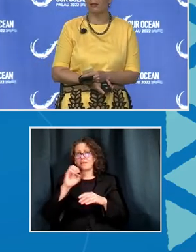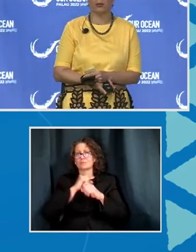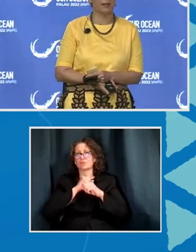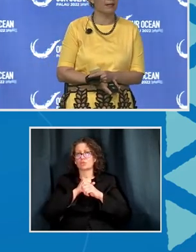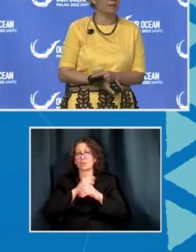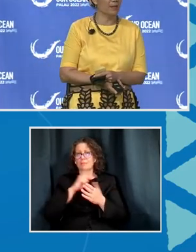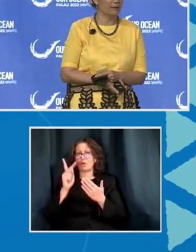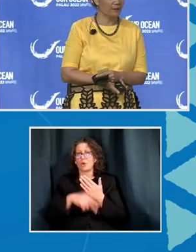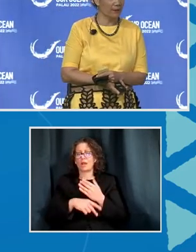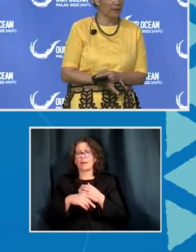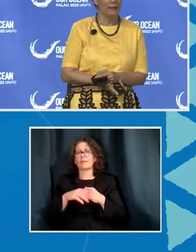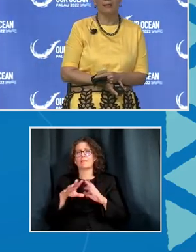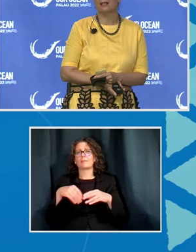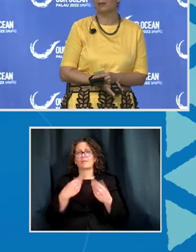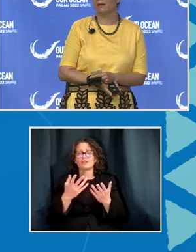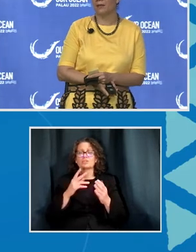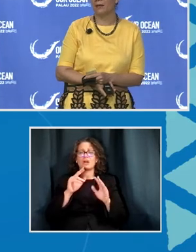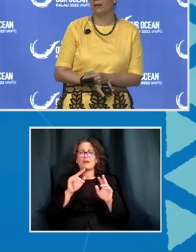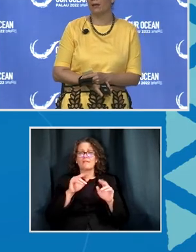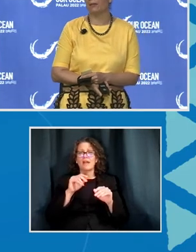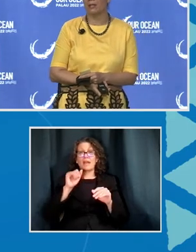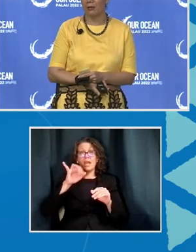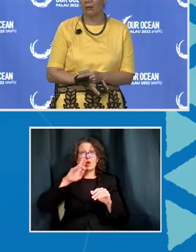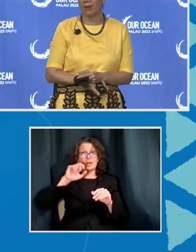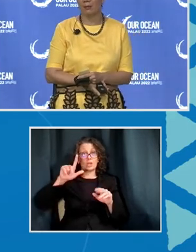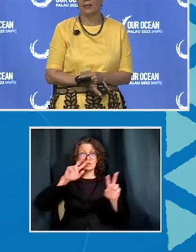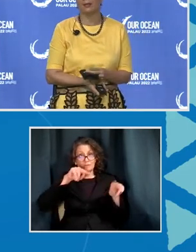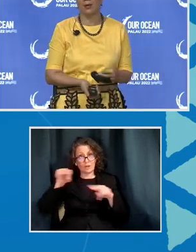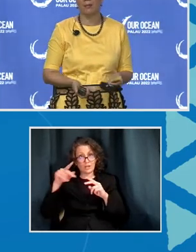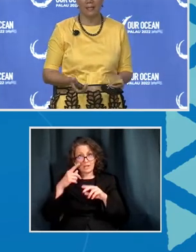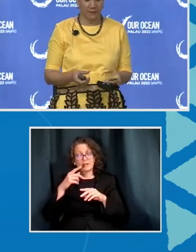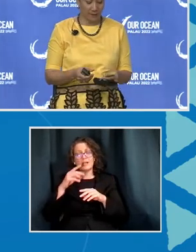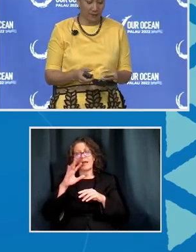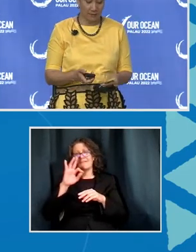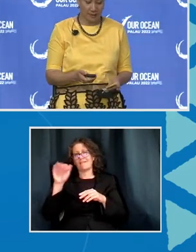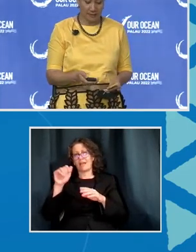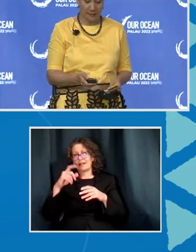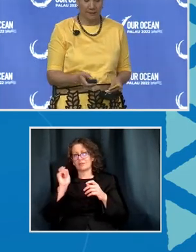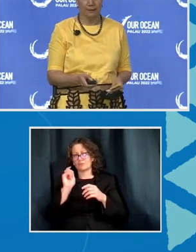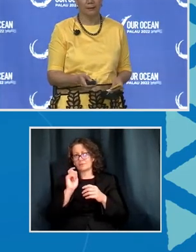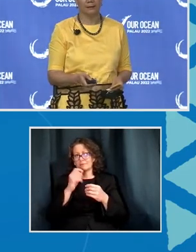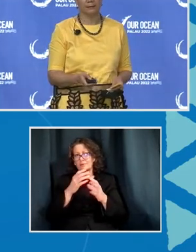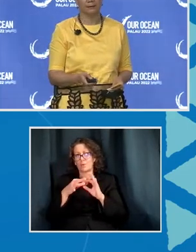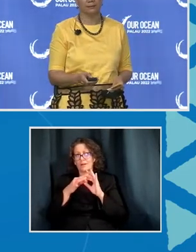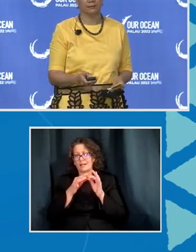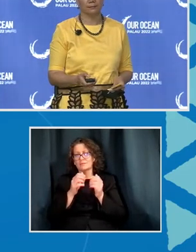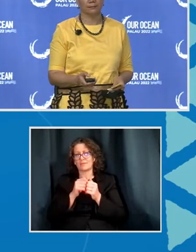surveillance coordinated by FFA. The provision of patrol boats to our Pacific members.